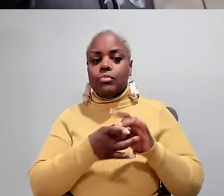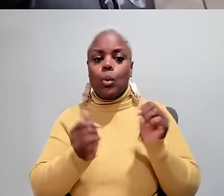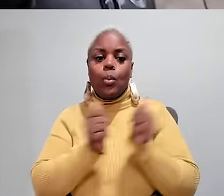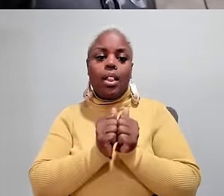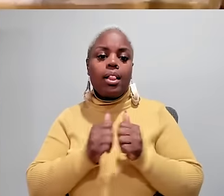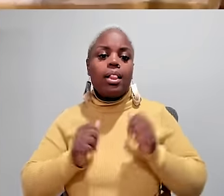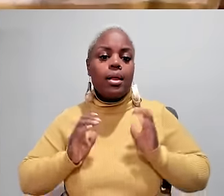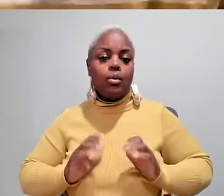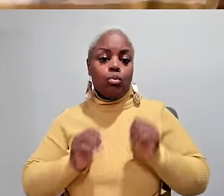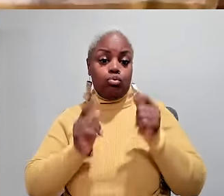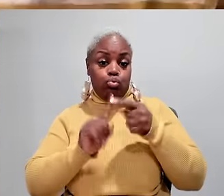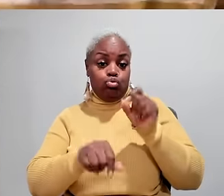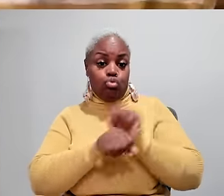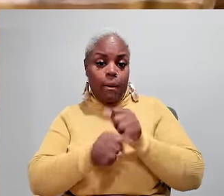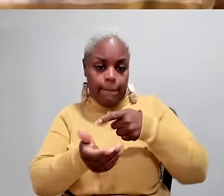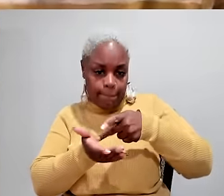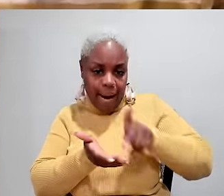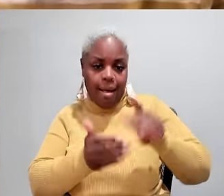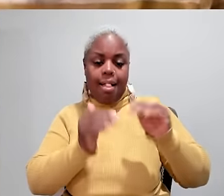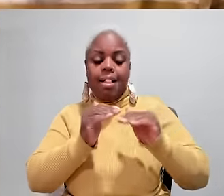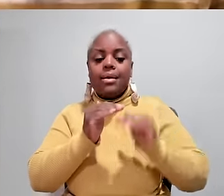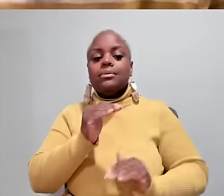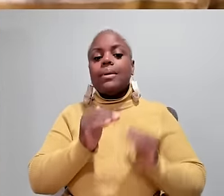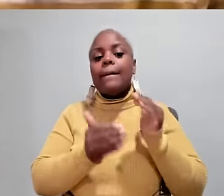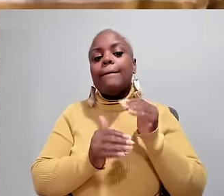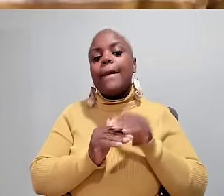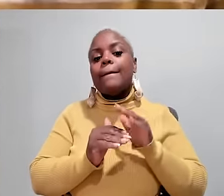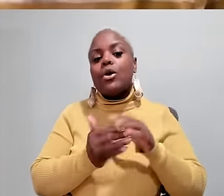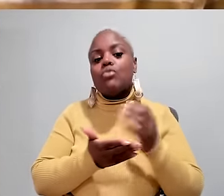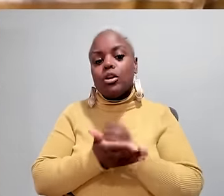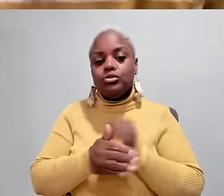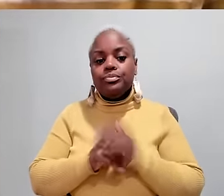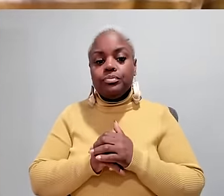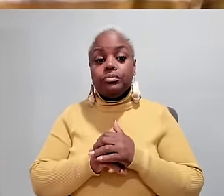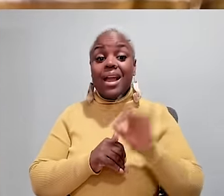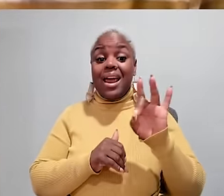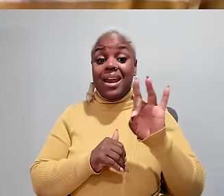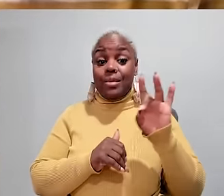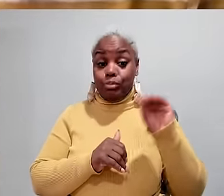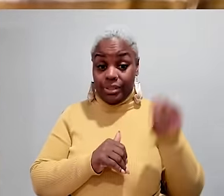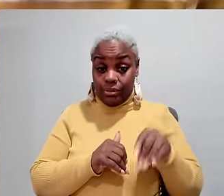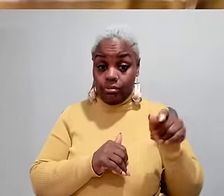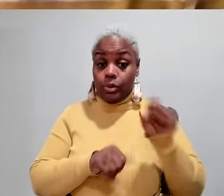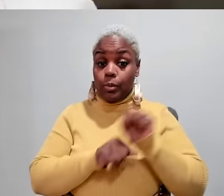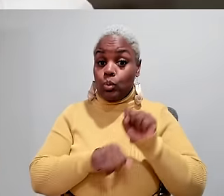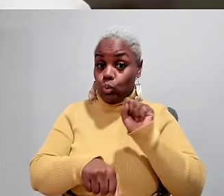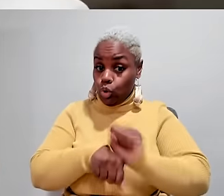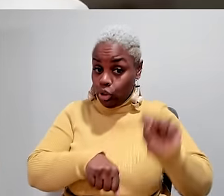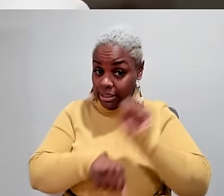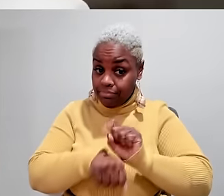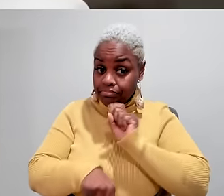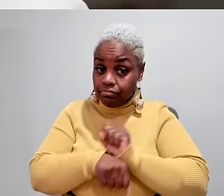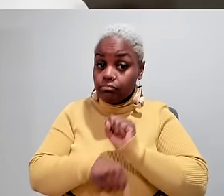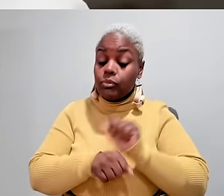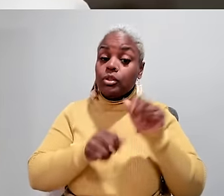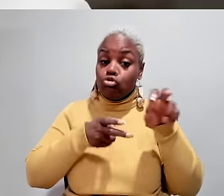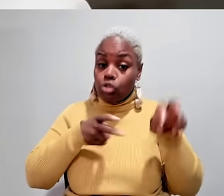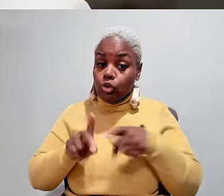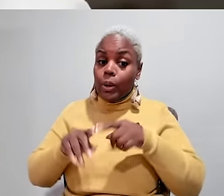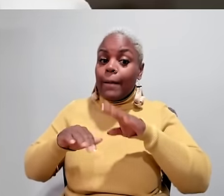14C and stopped connecting clients to jobs that paid less than minimum wage. JARED Eighty-eight percent